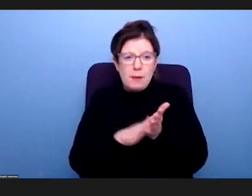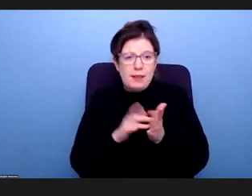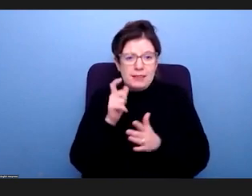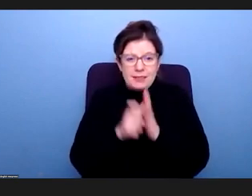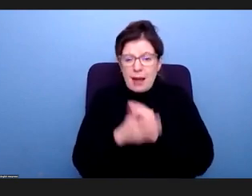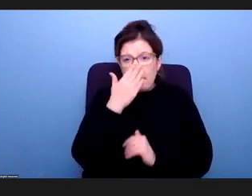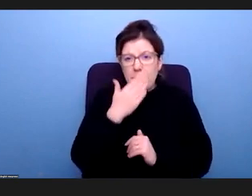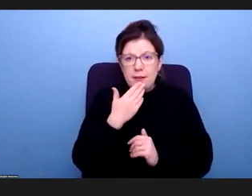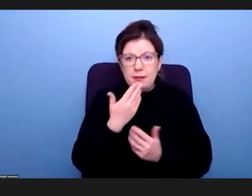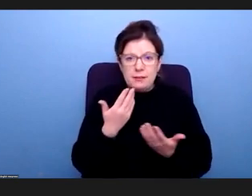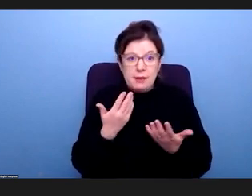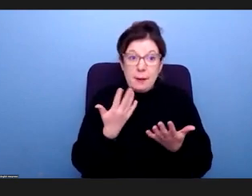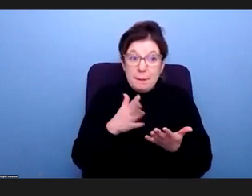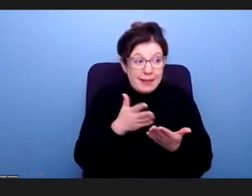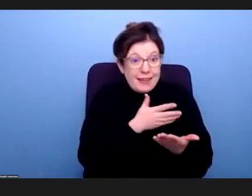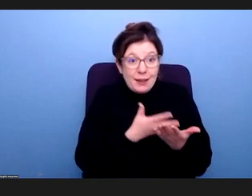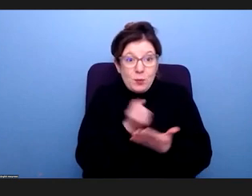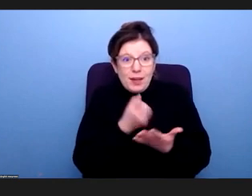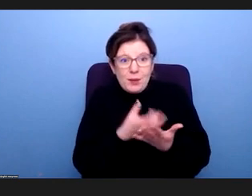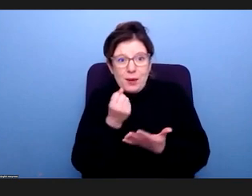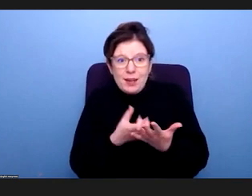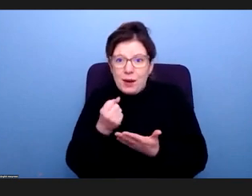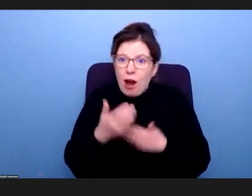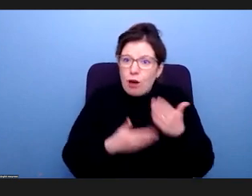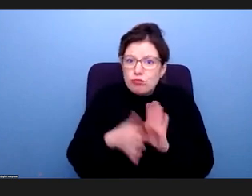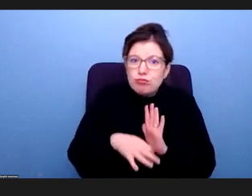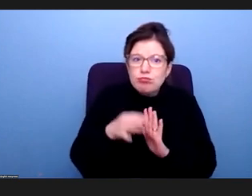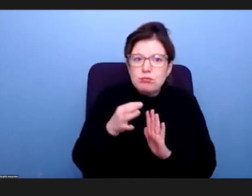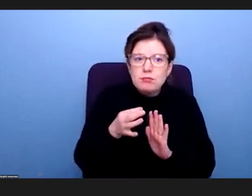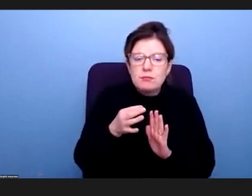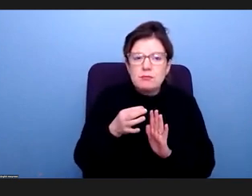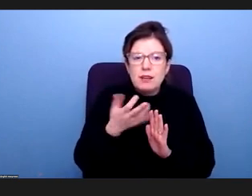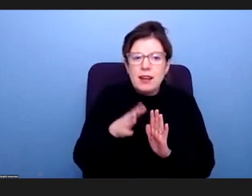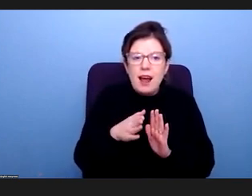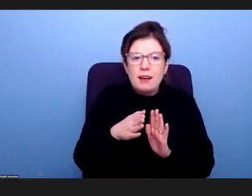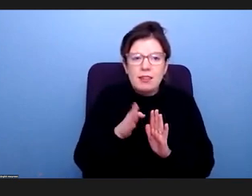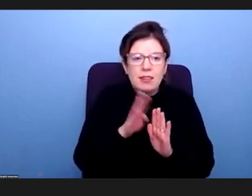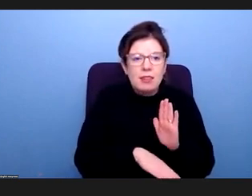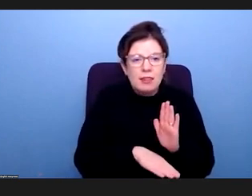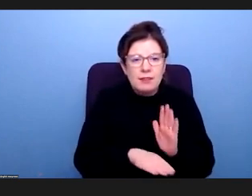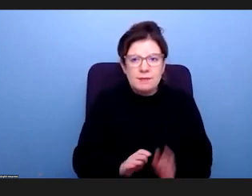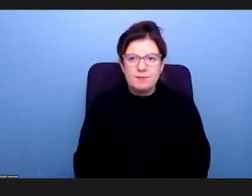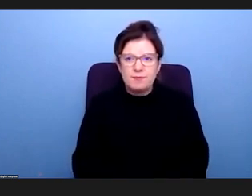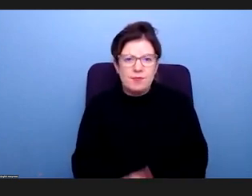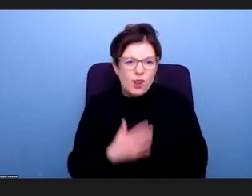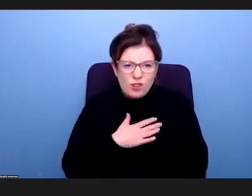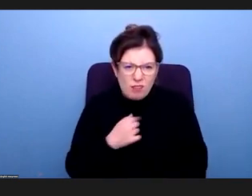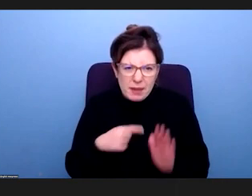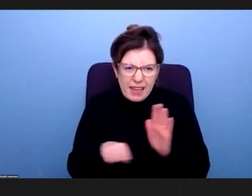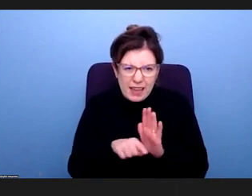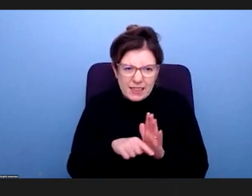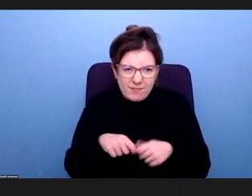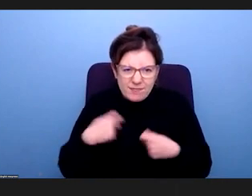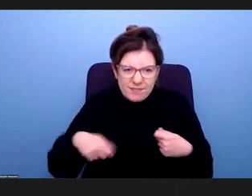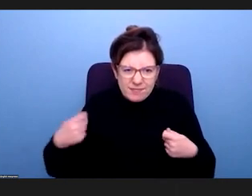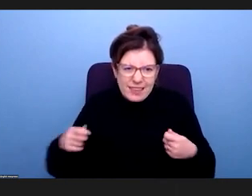a lot of hard won victories and made a lot of strides forward. And that's all being pushed back now. So sorry to be a negative mini, but